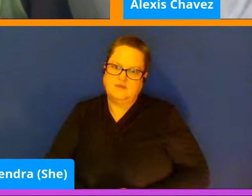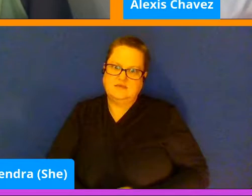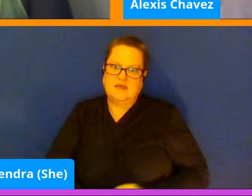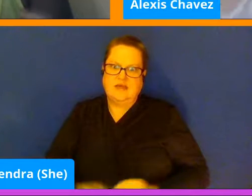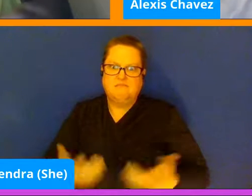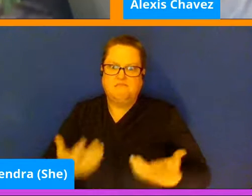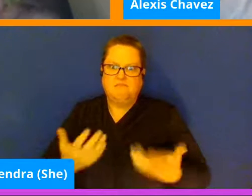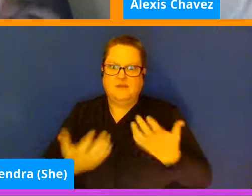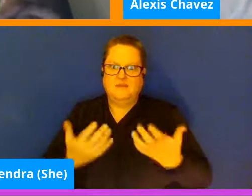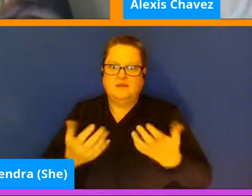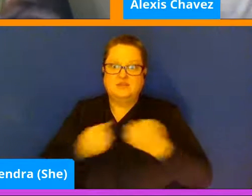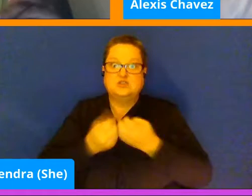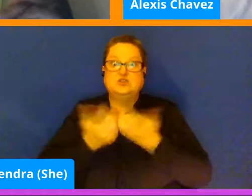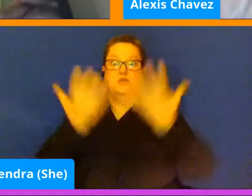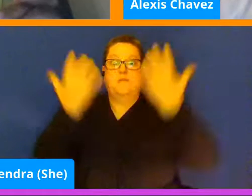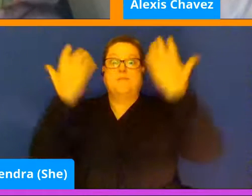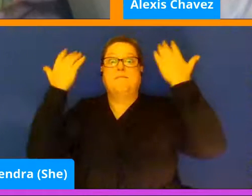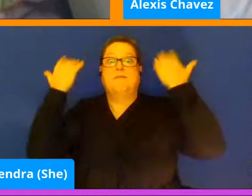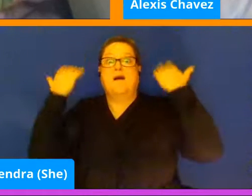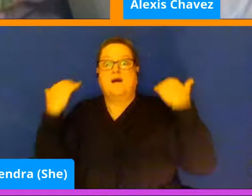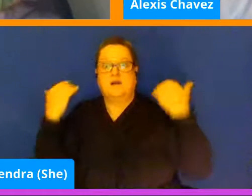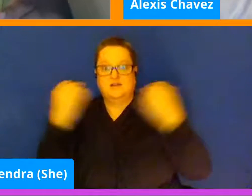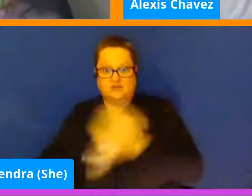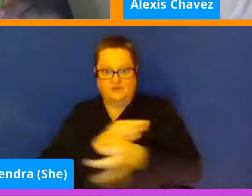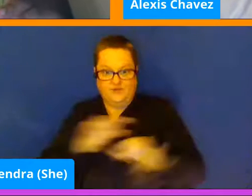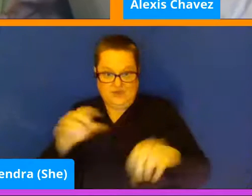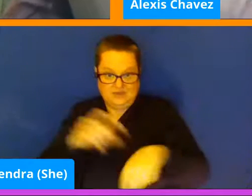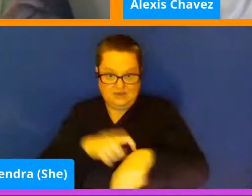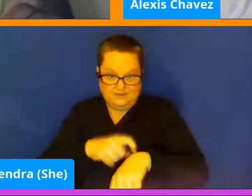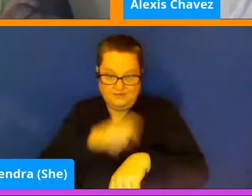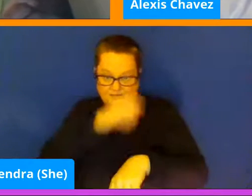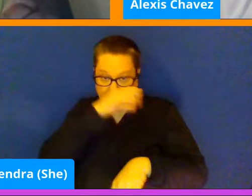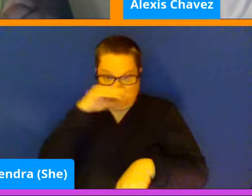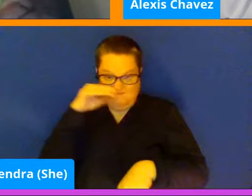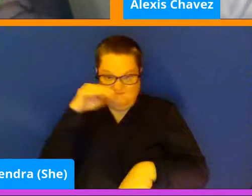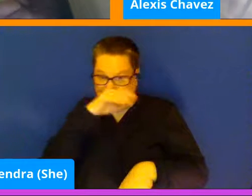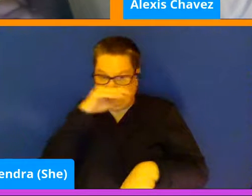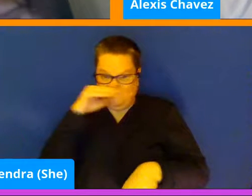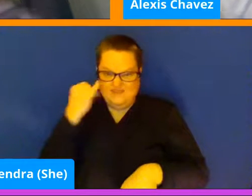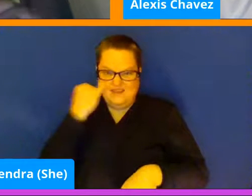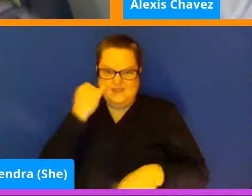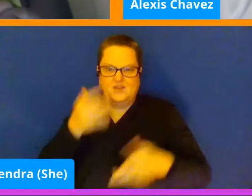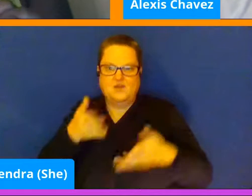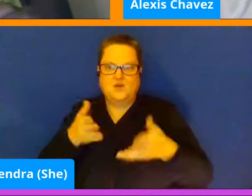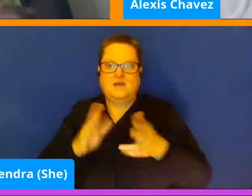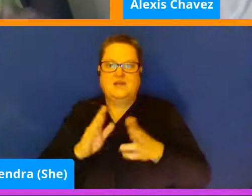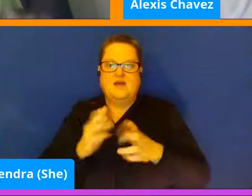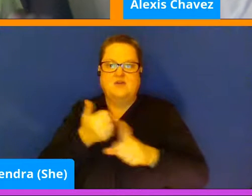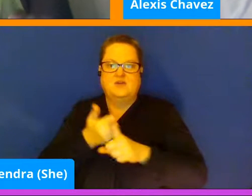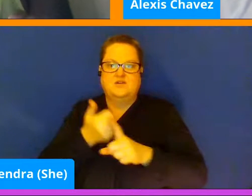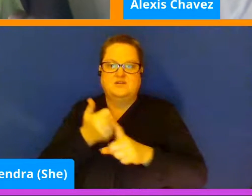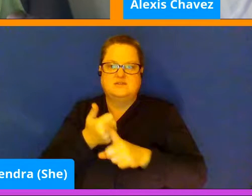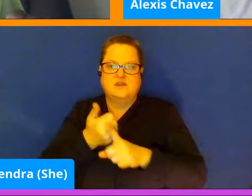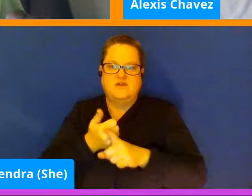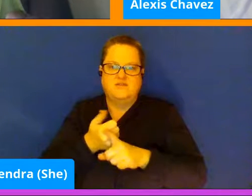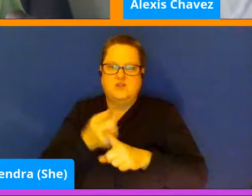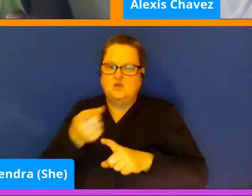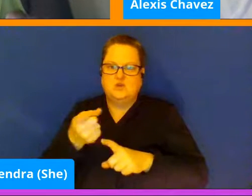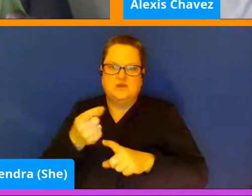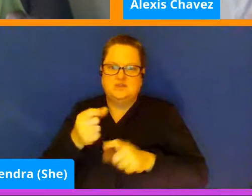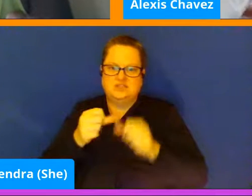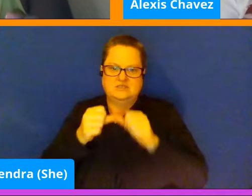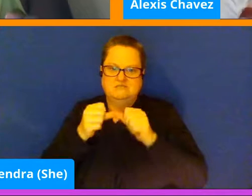that it all you, you know, if if you allow yourself, you can fill up every hour of the day worrying about it.